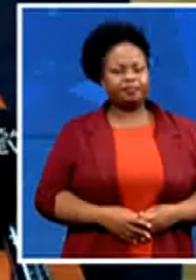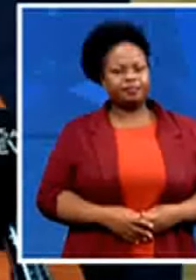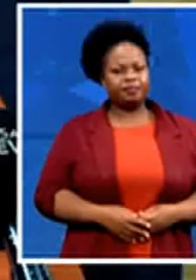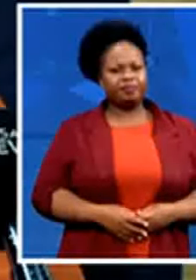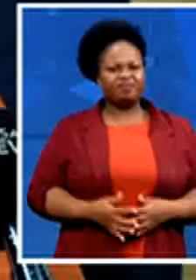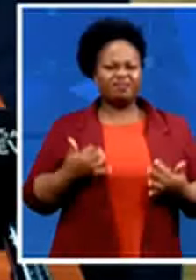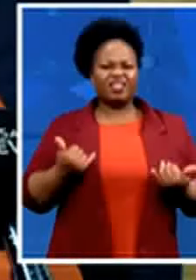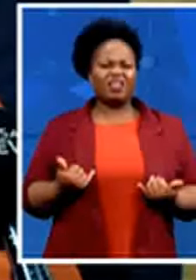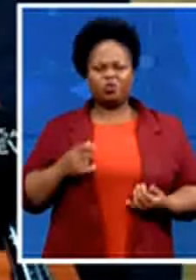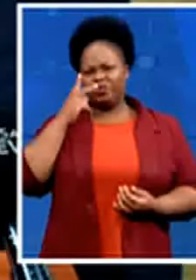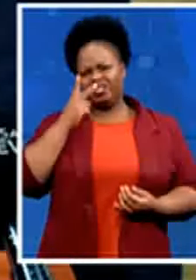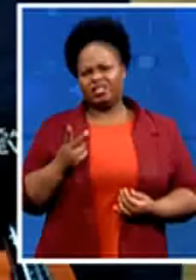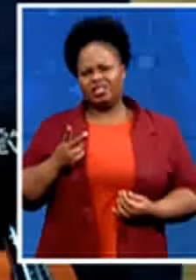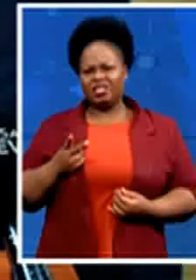country